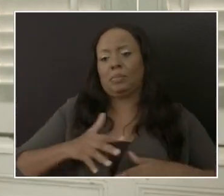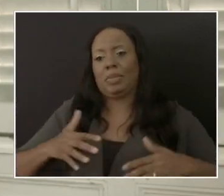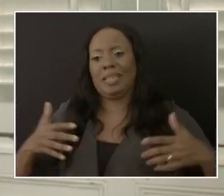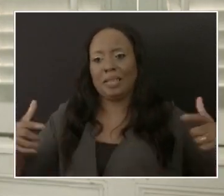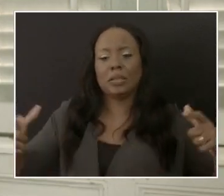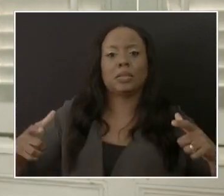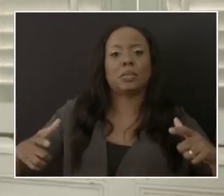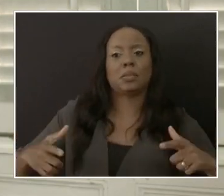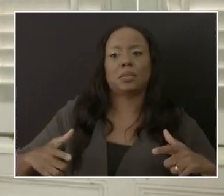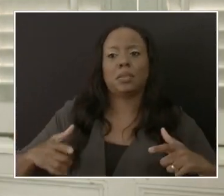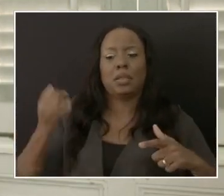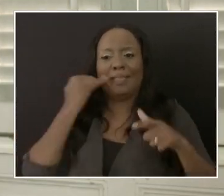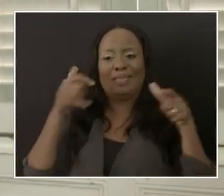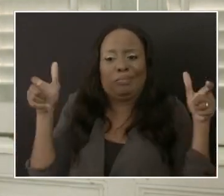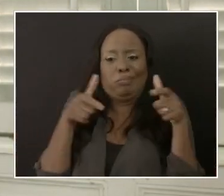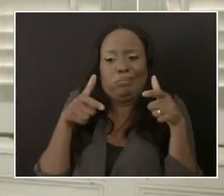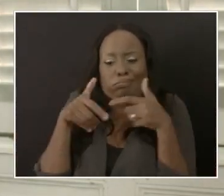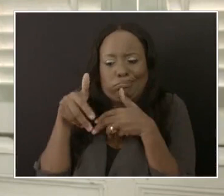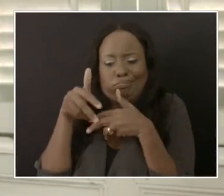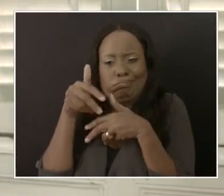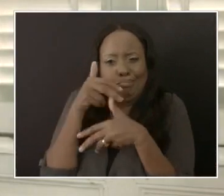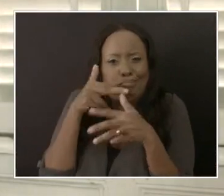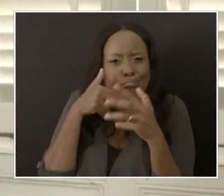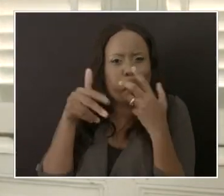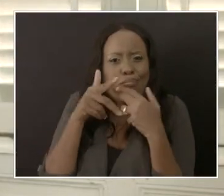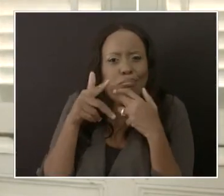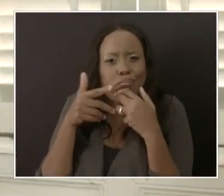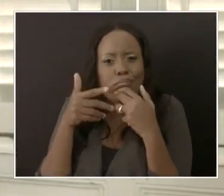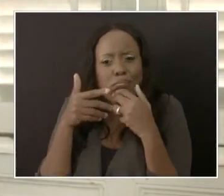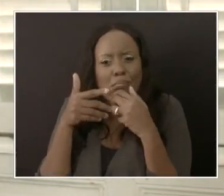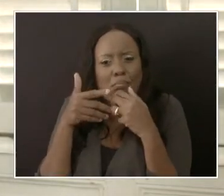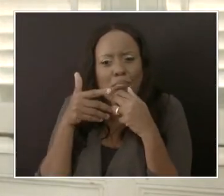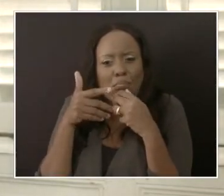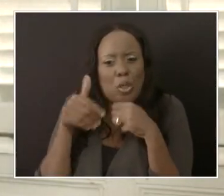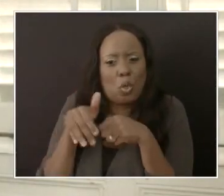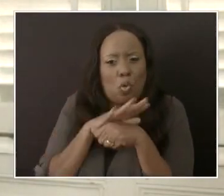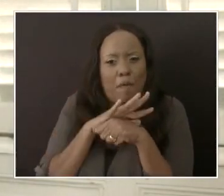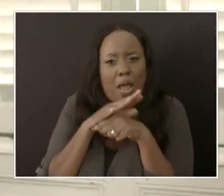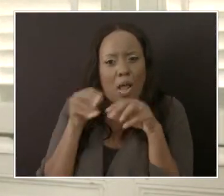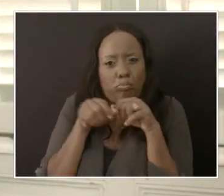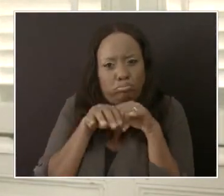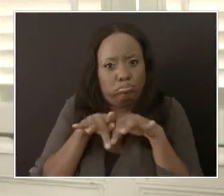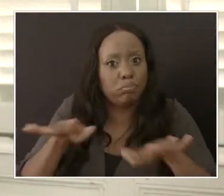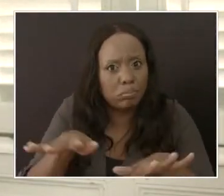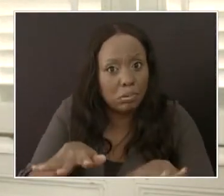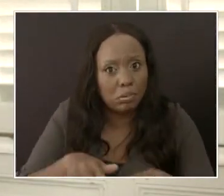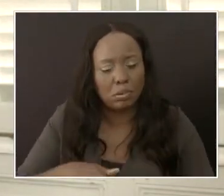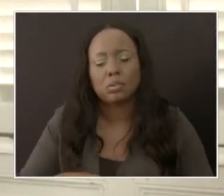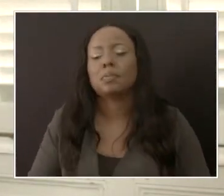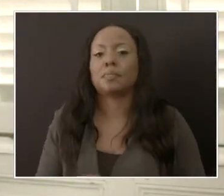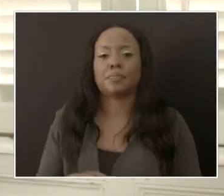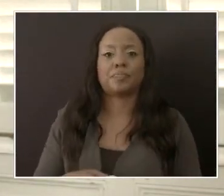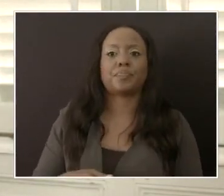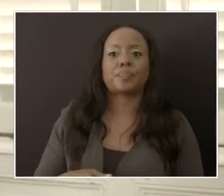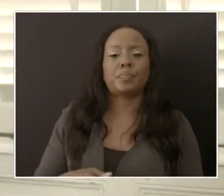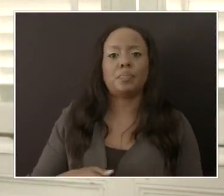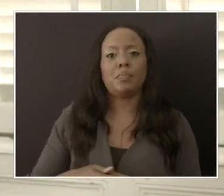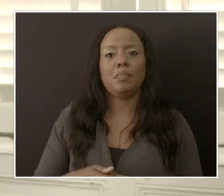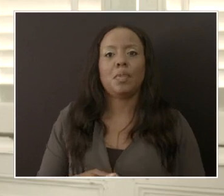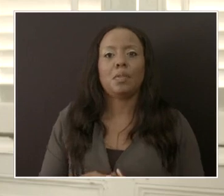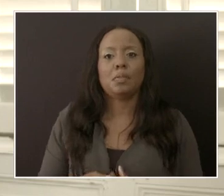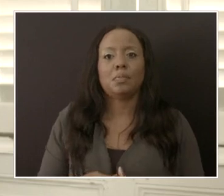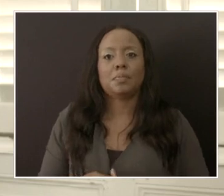with persons. There are a number of things that we we want to continue to stress where